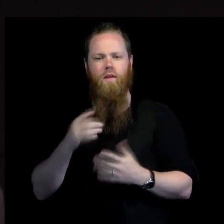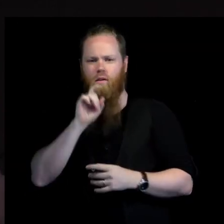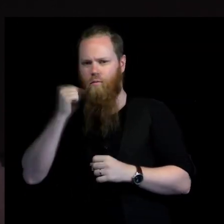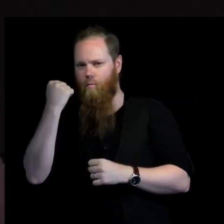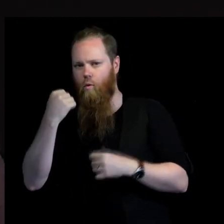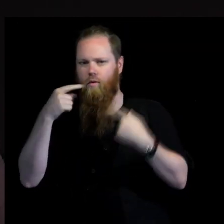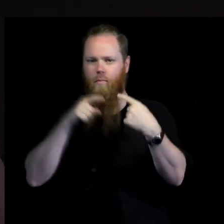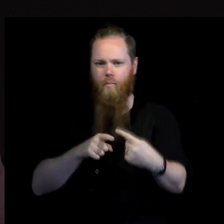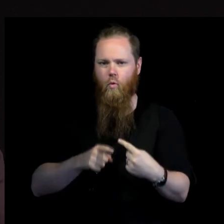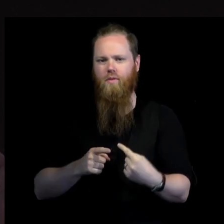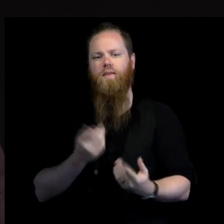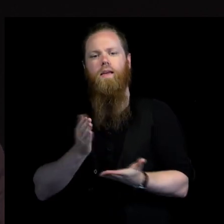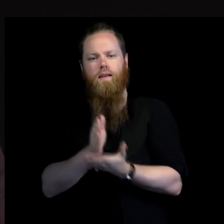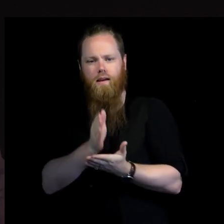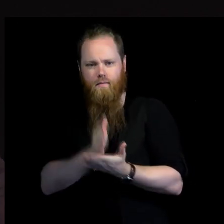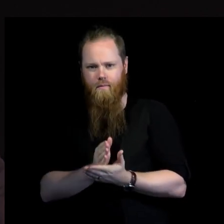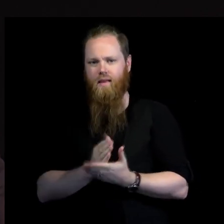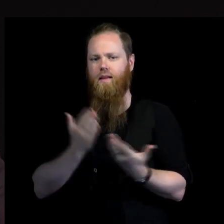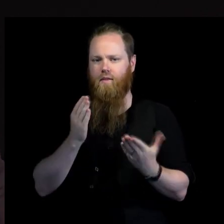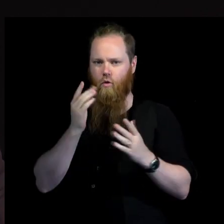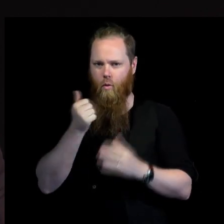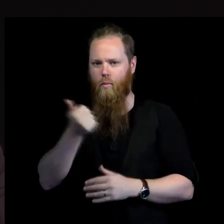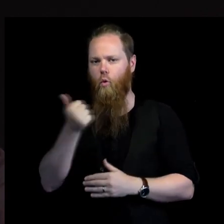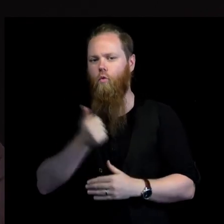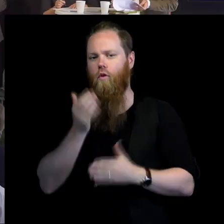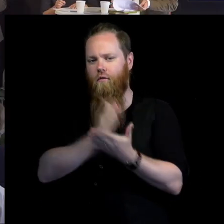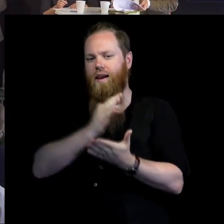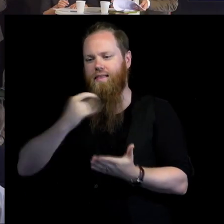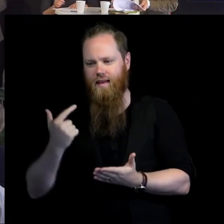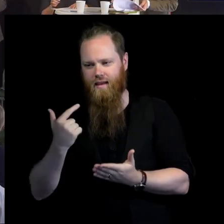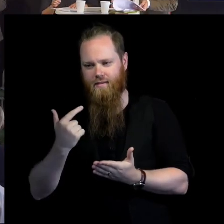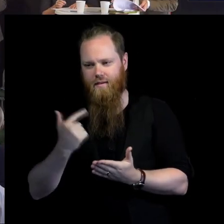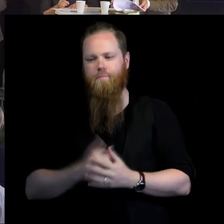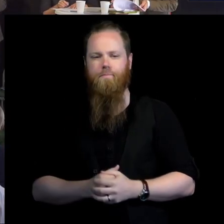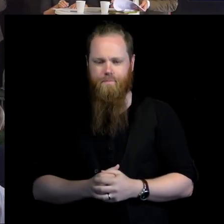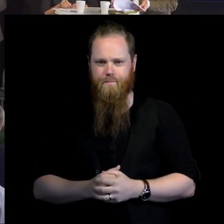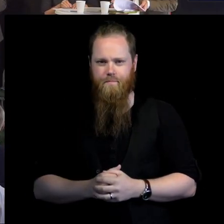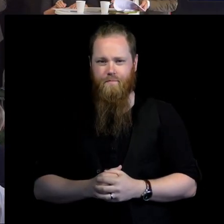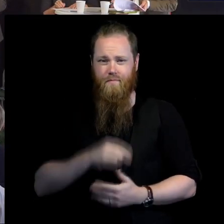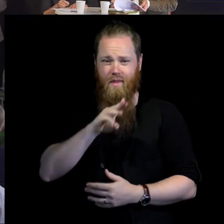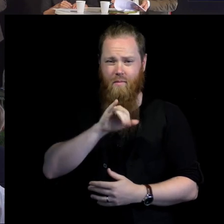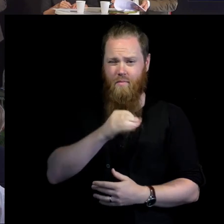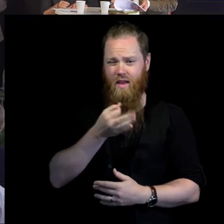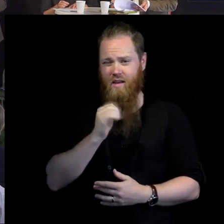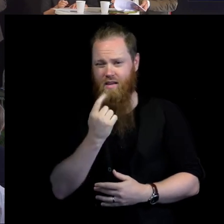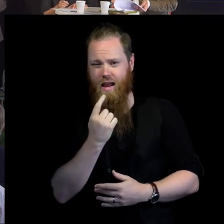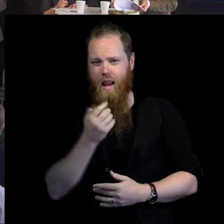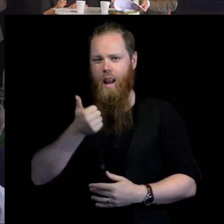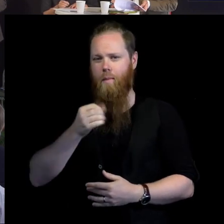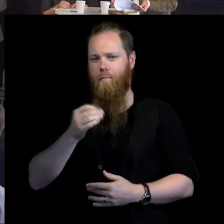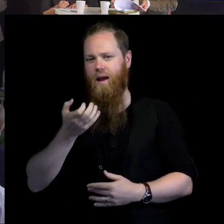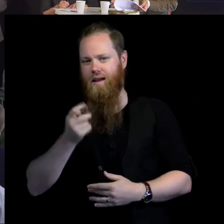necessity of rights. That's pretty frank. And Michel Bacillé, the